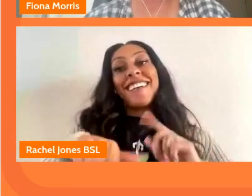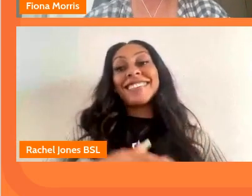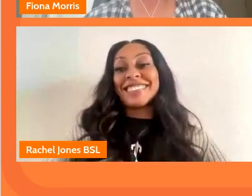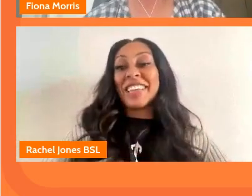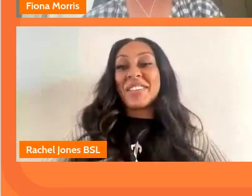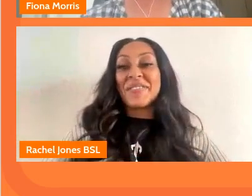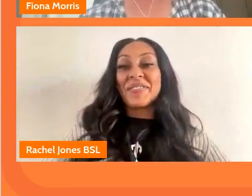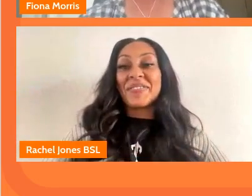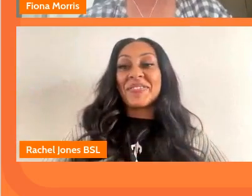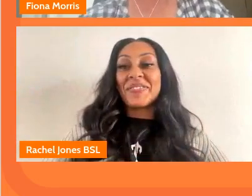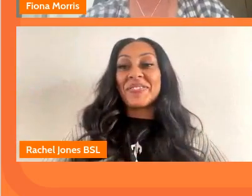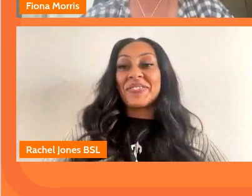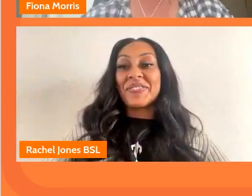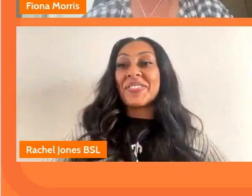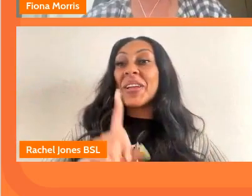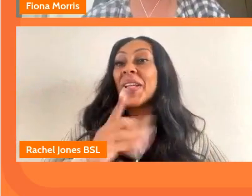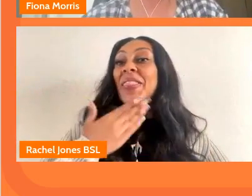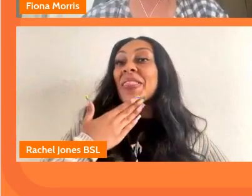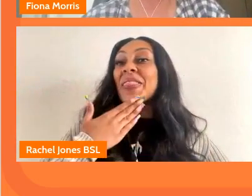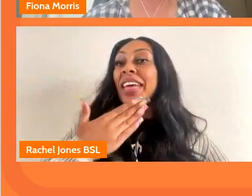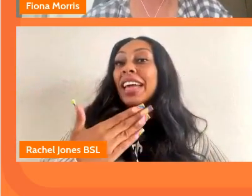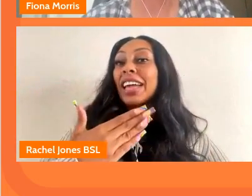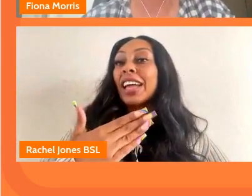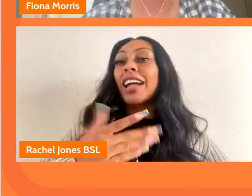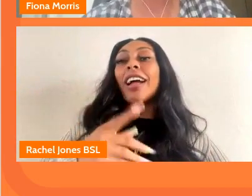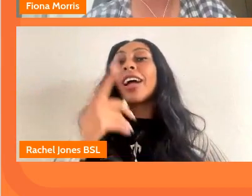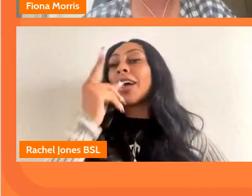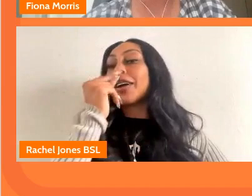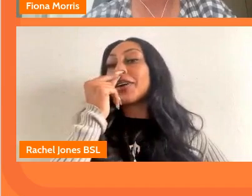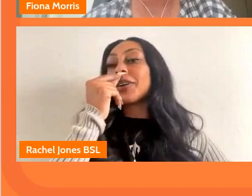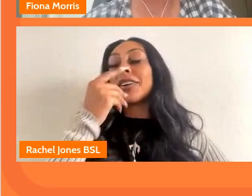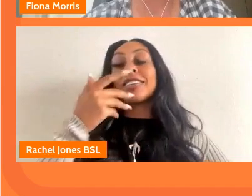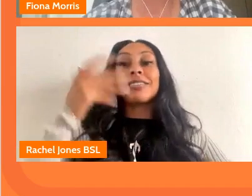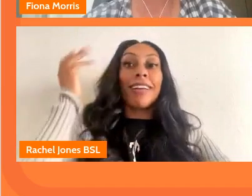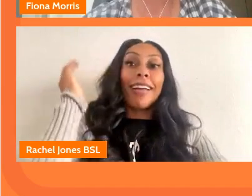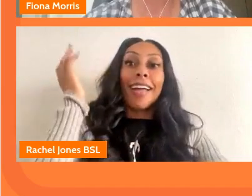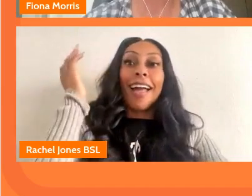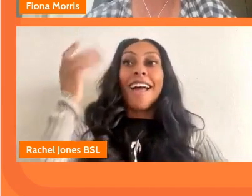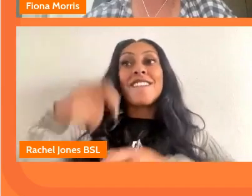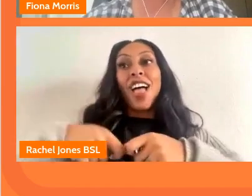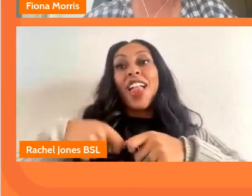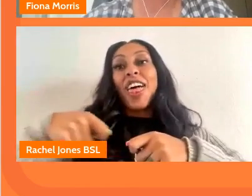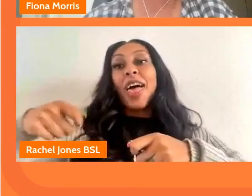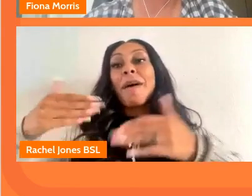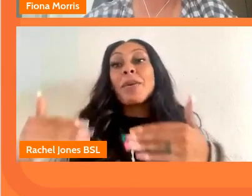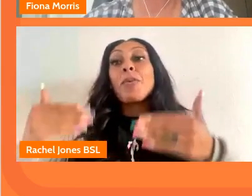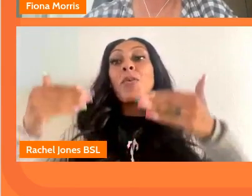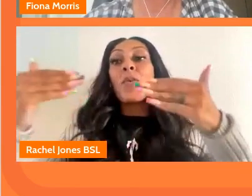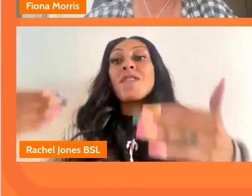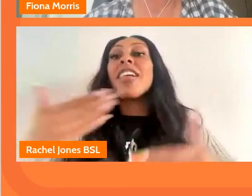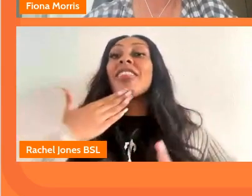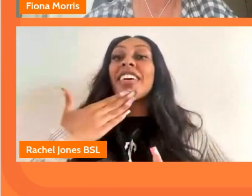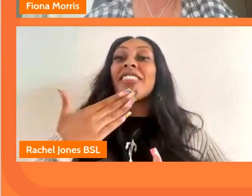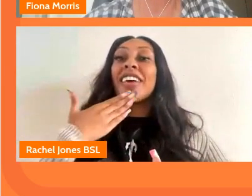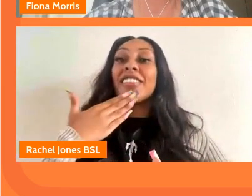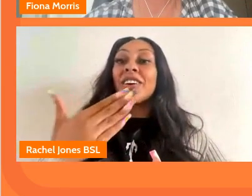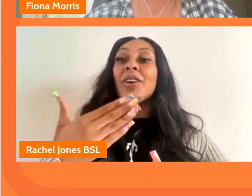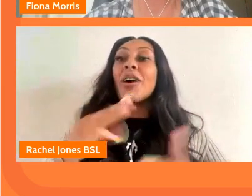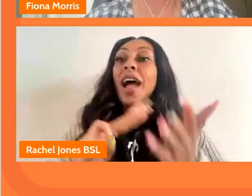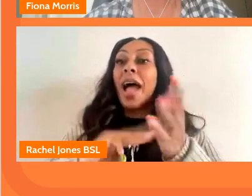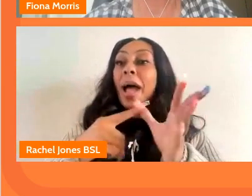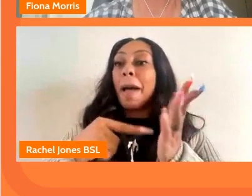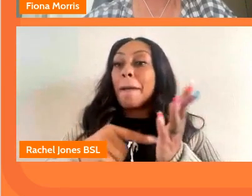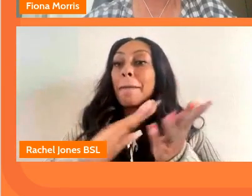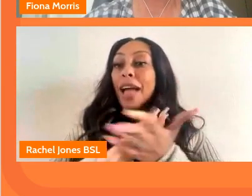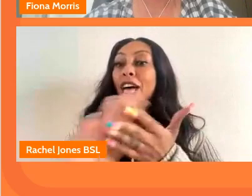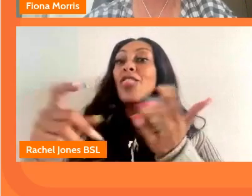oh well listen thank you all i know we could probably talk on for a lot longer but we have to move on now but thank you thank you very much to matthew to rob to